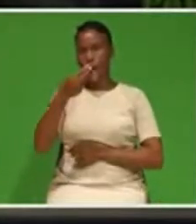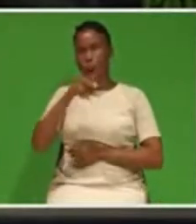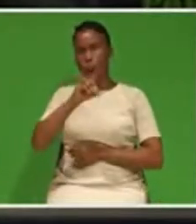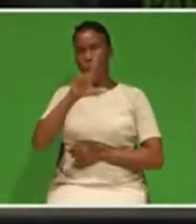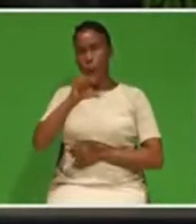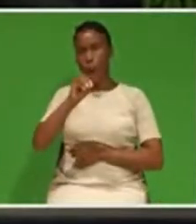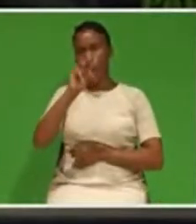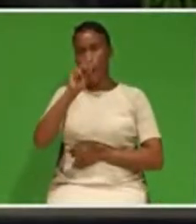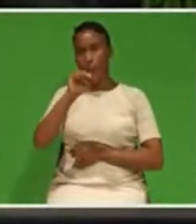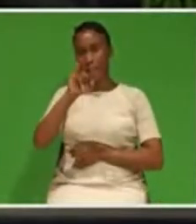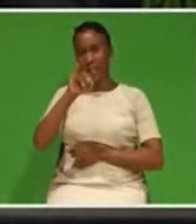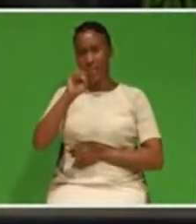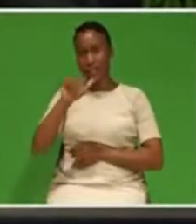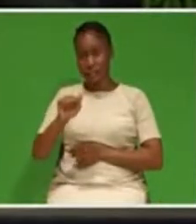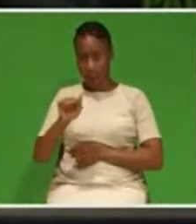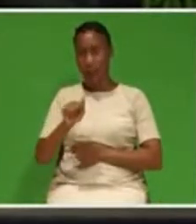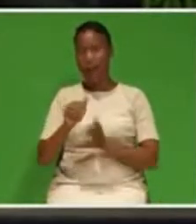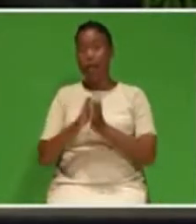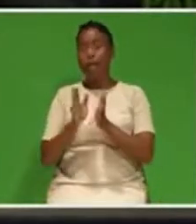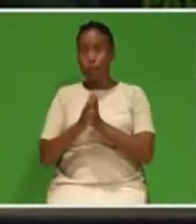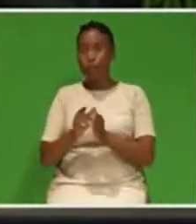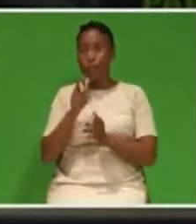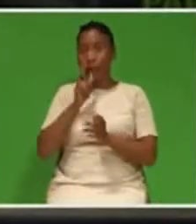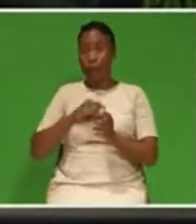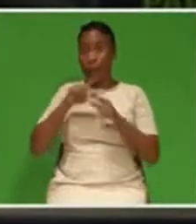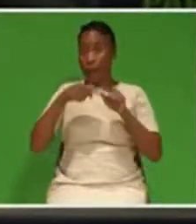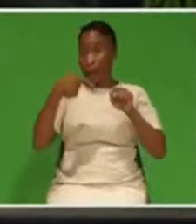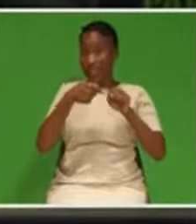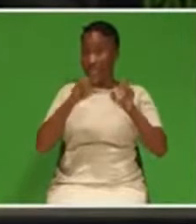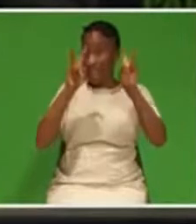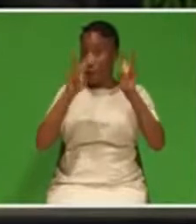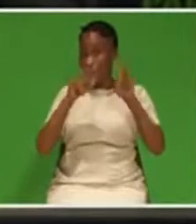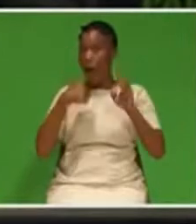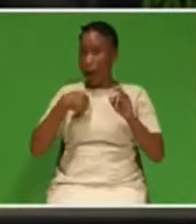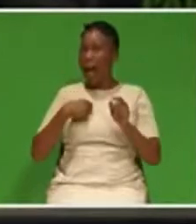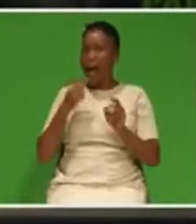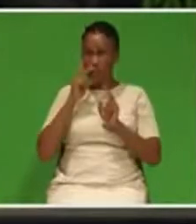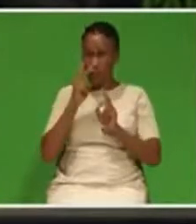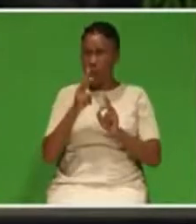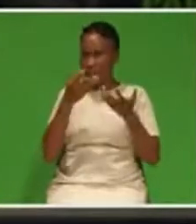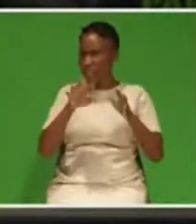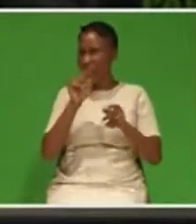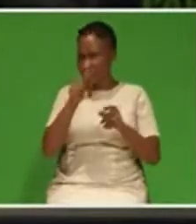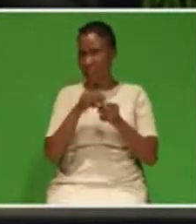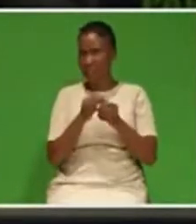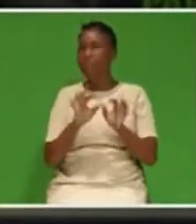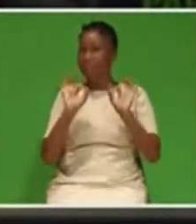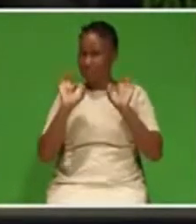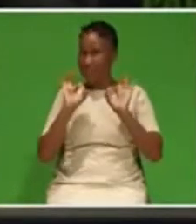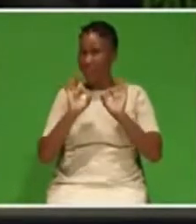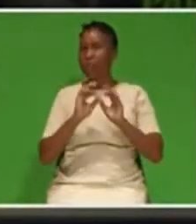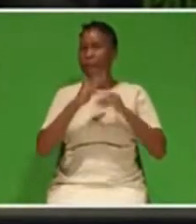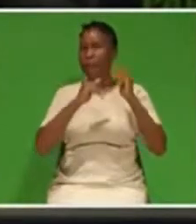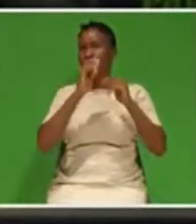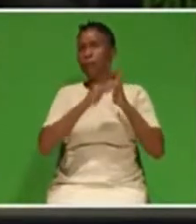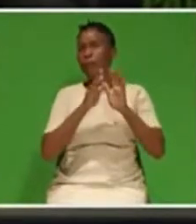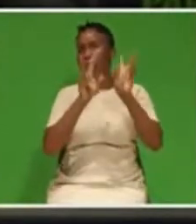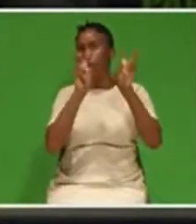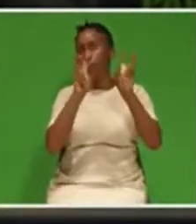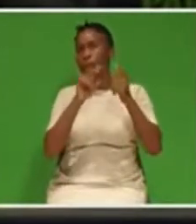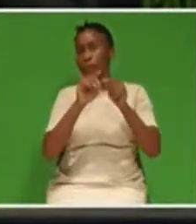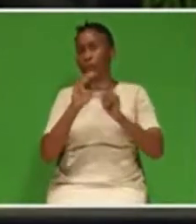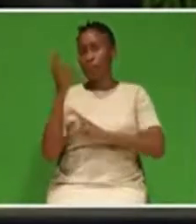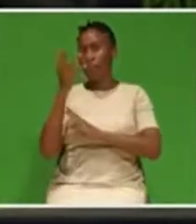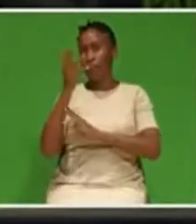needs to be addressed and that I saw as a very constructive issue that he raised during the debate.